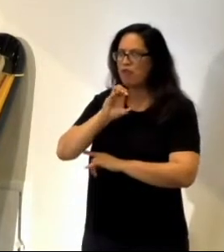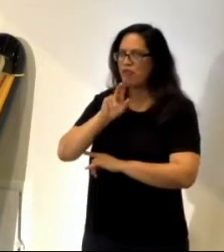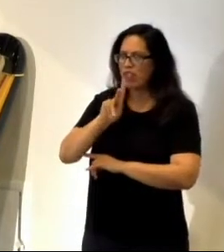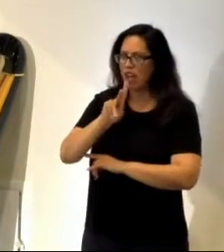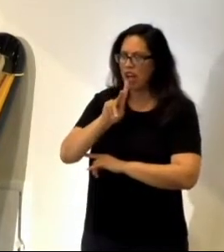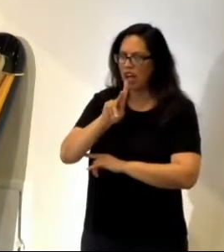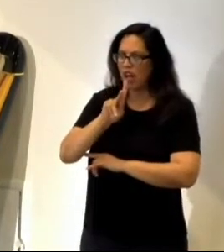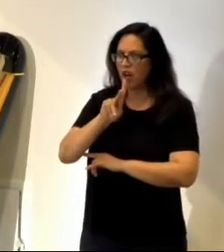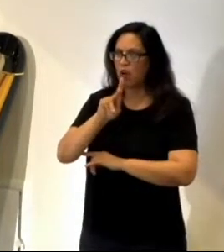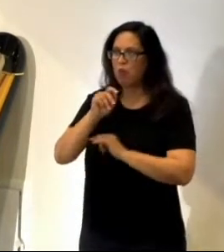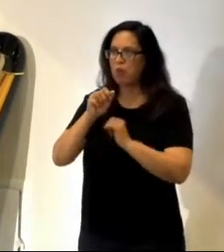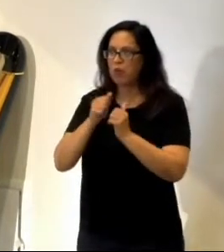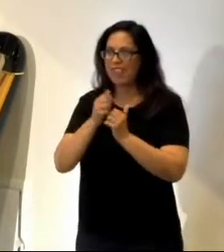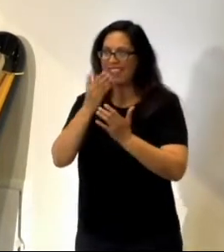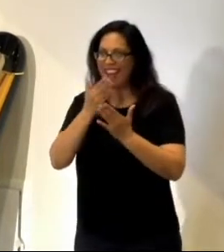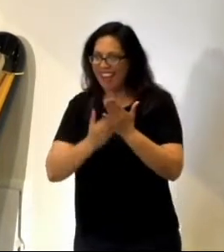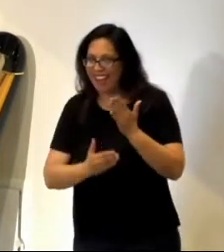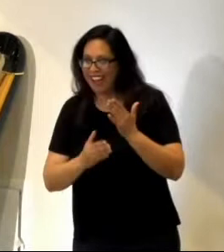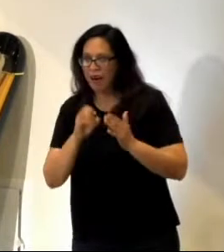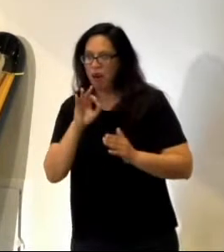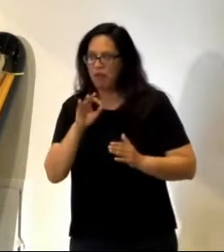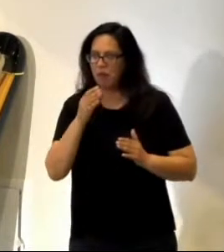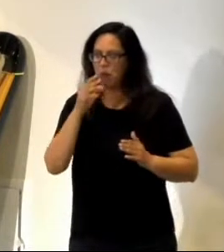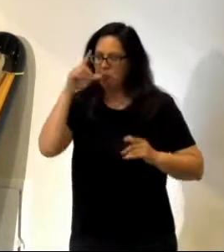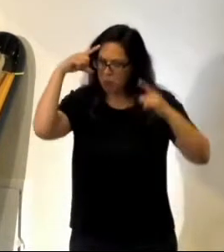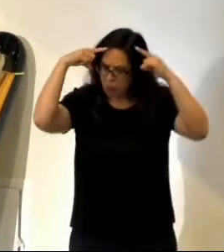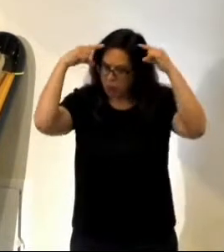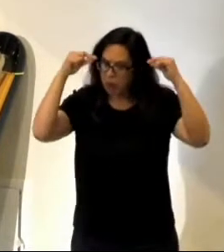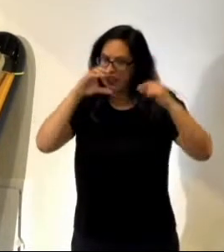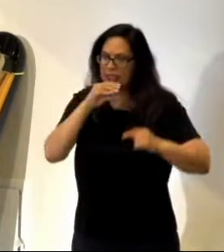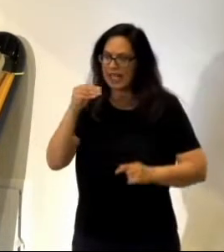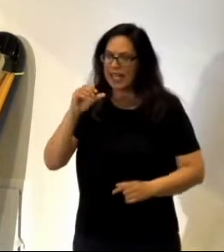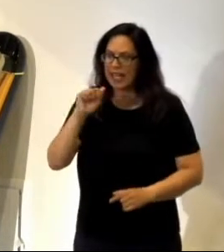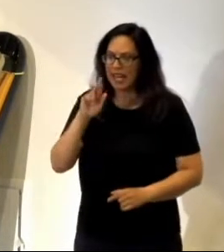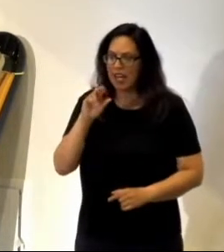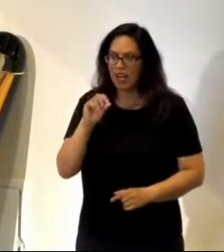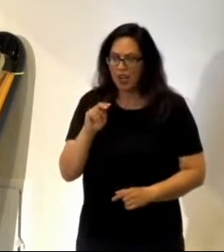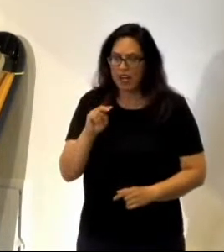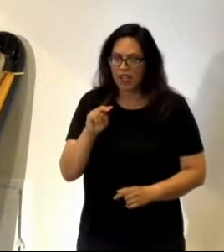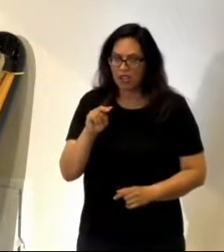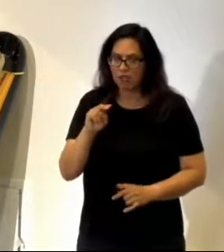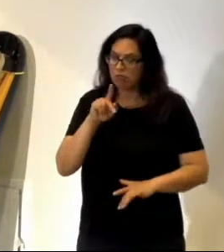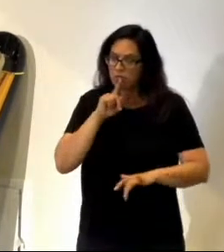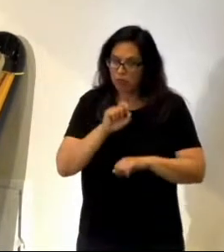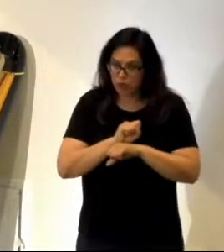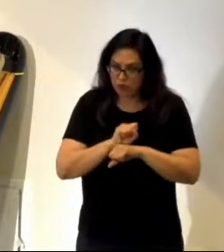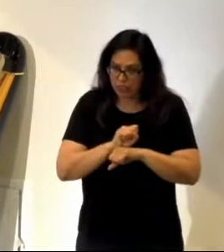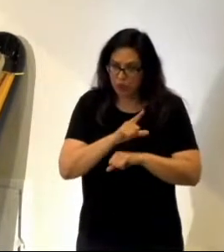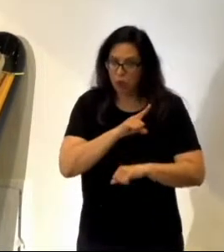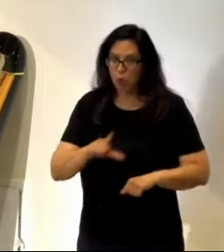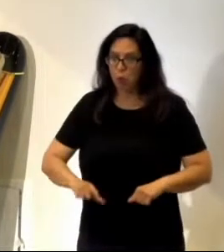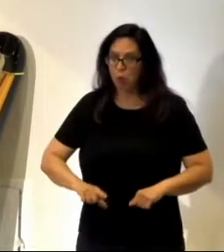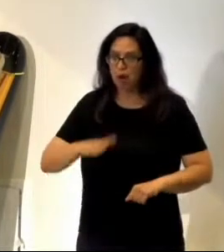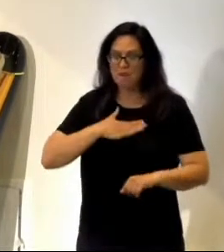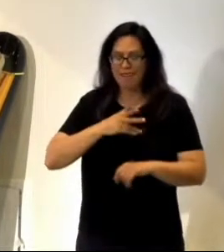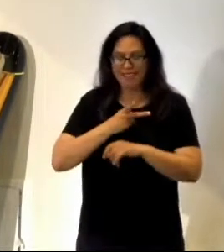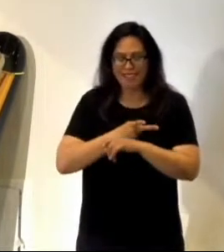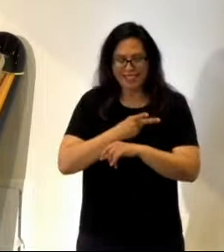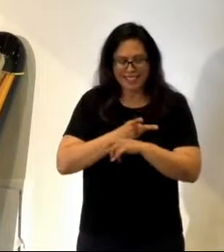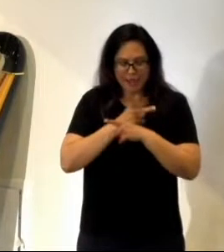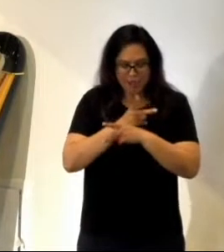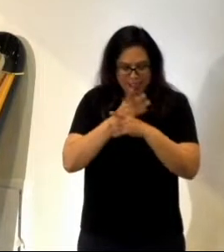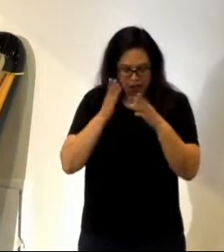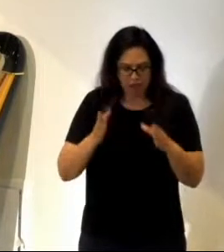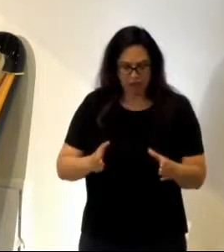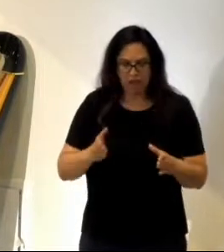of Moses and Aaron. So it's true, the Lord is my shepherd. He